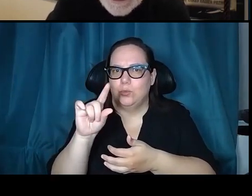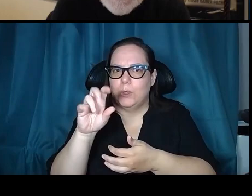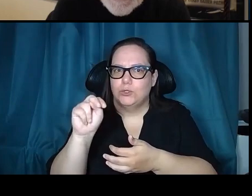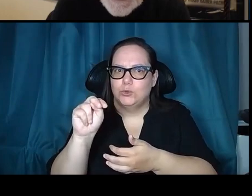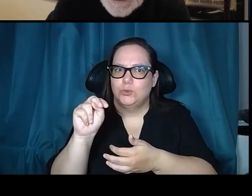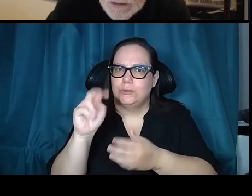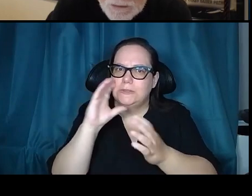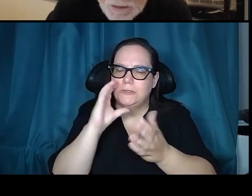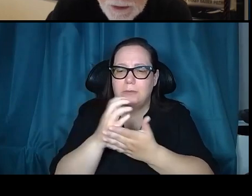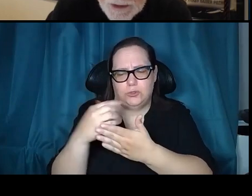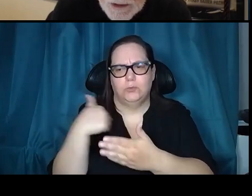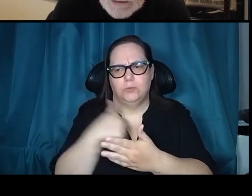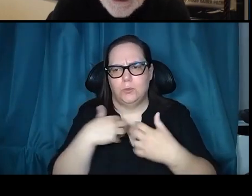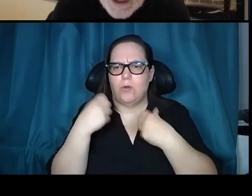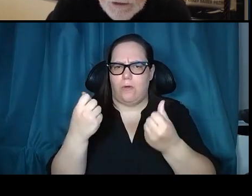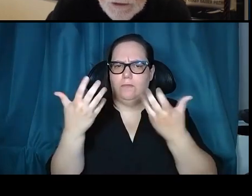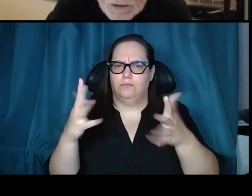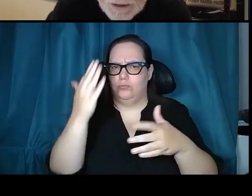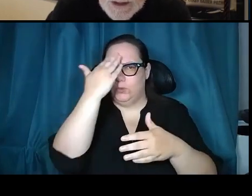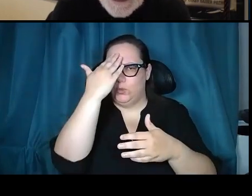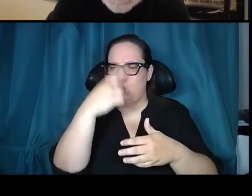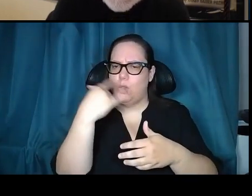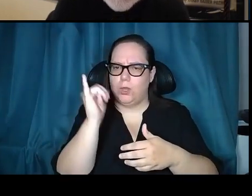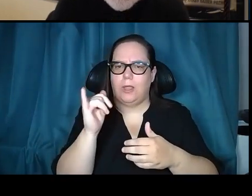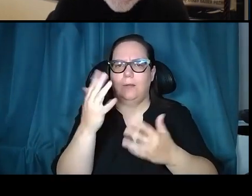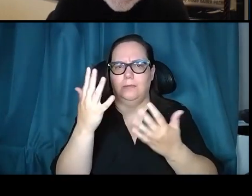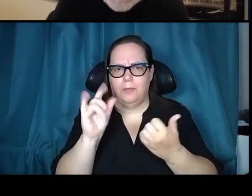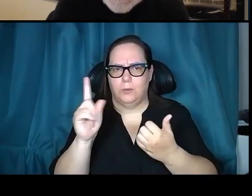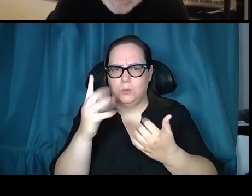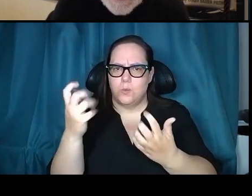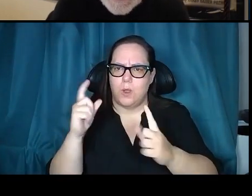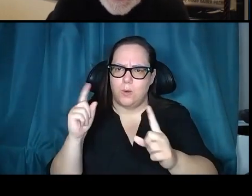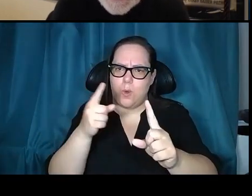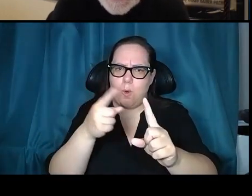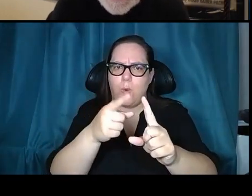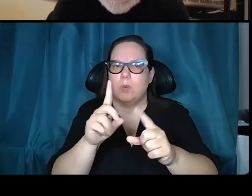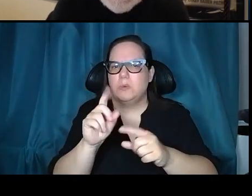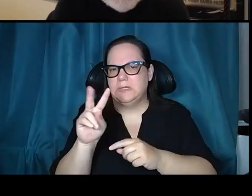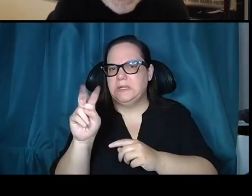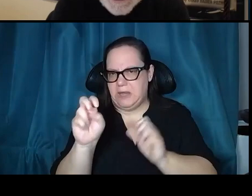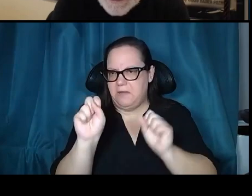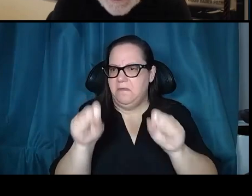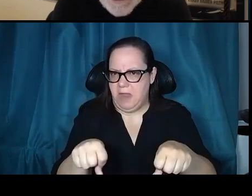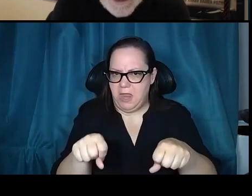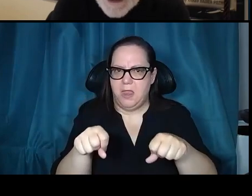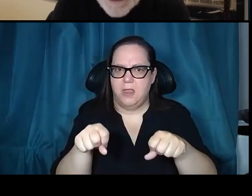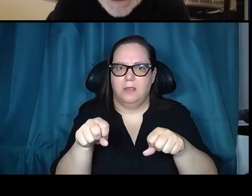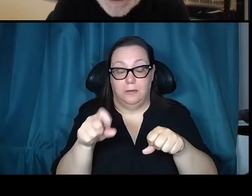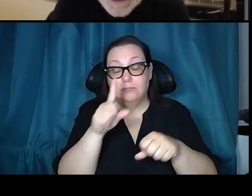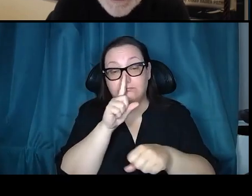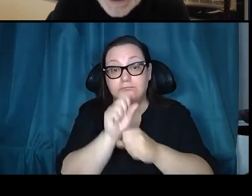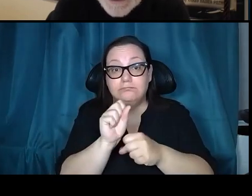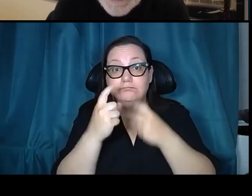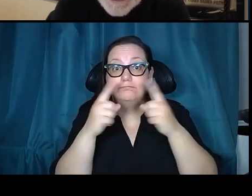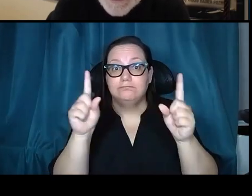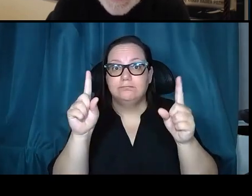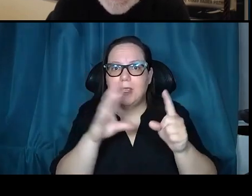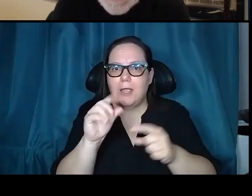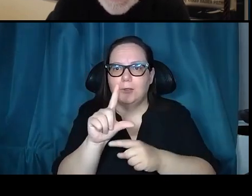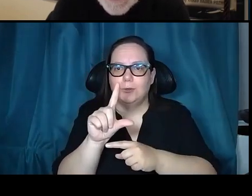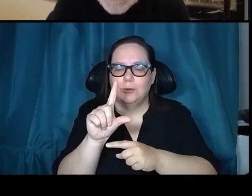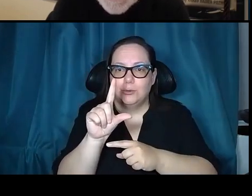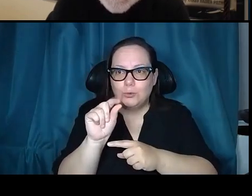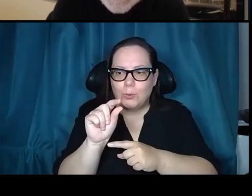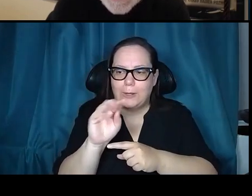MARI looked like. This is where we wanted to go. Dave could do it. And indeed, we landed at 20-meter resolution images. mean,